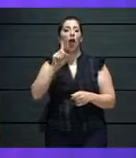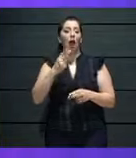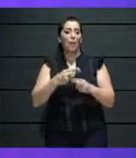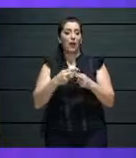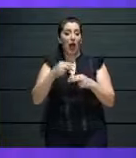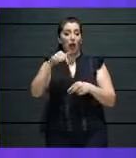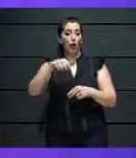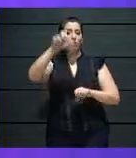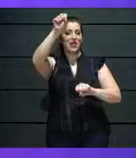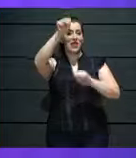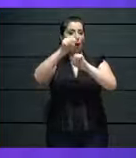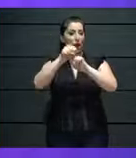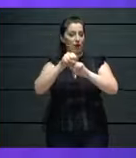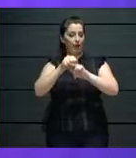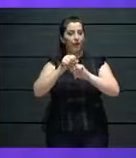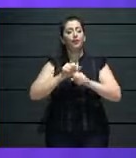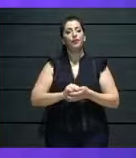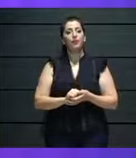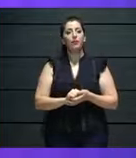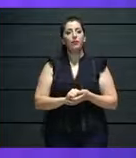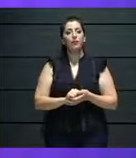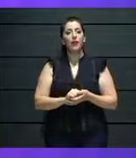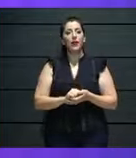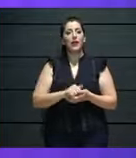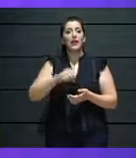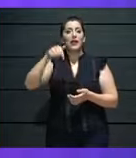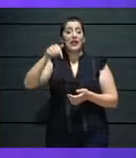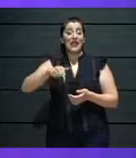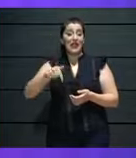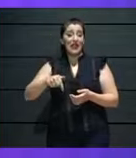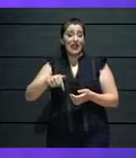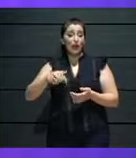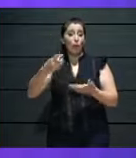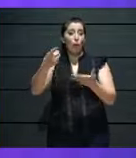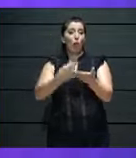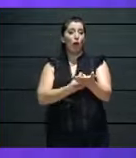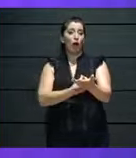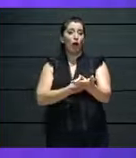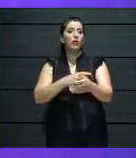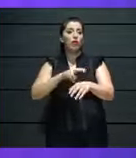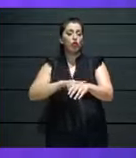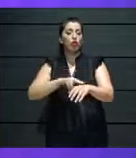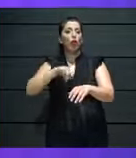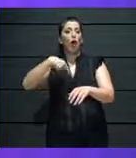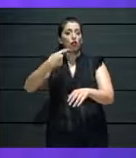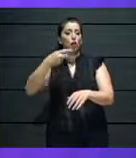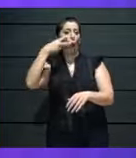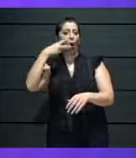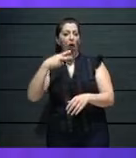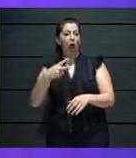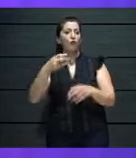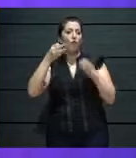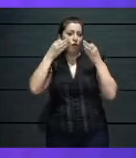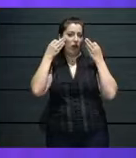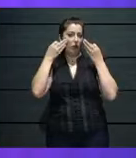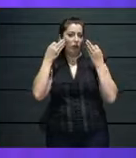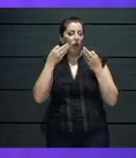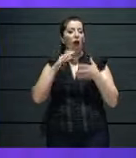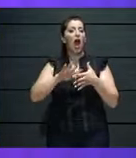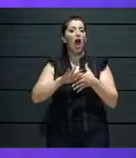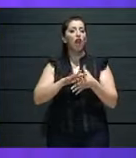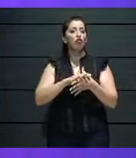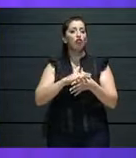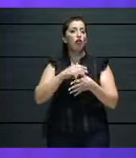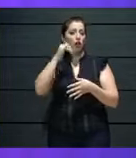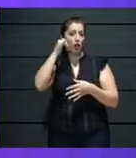would also like to remind you that the session is being recorded. I would now like to give the floor to Albert